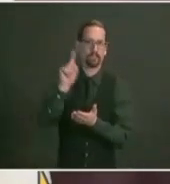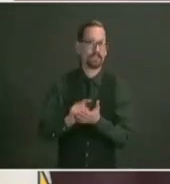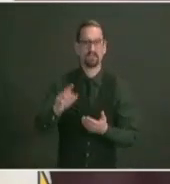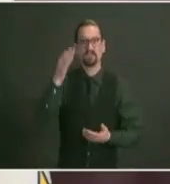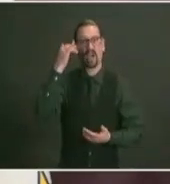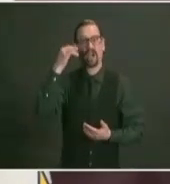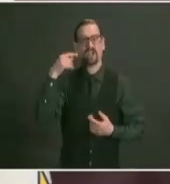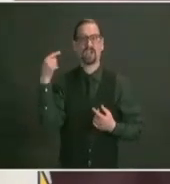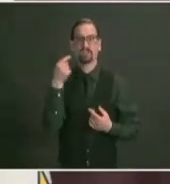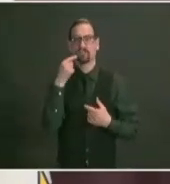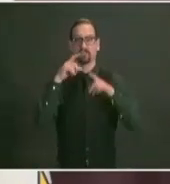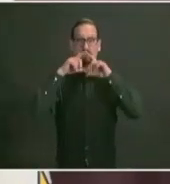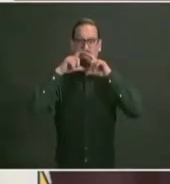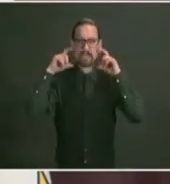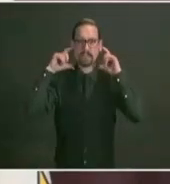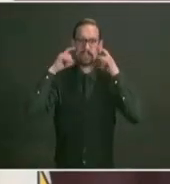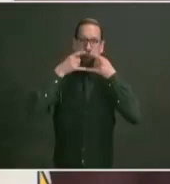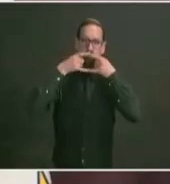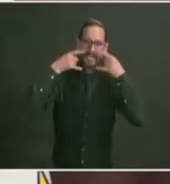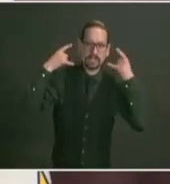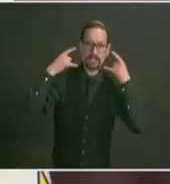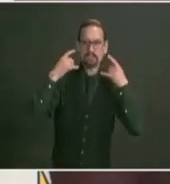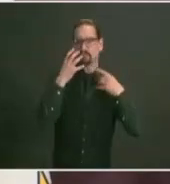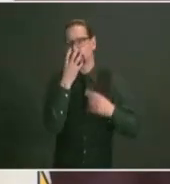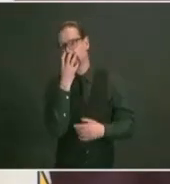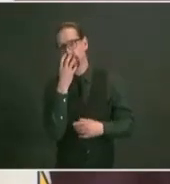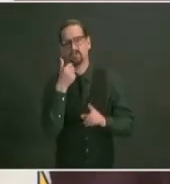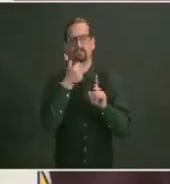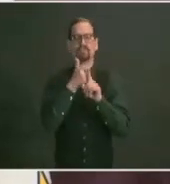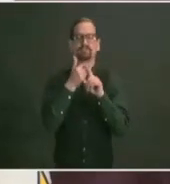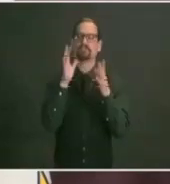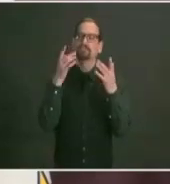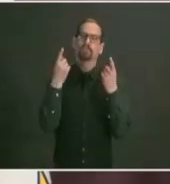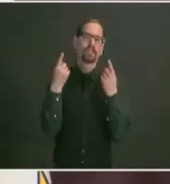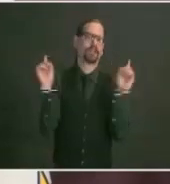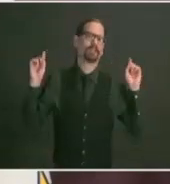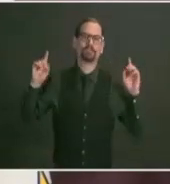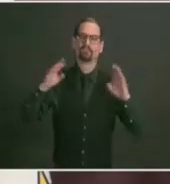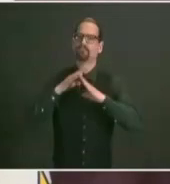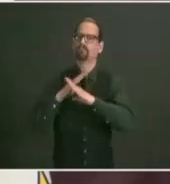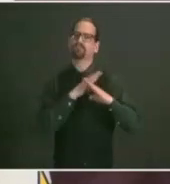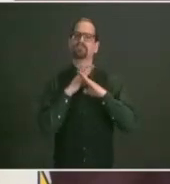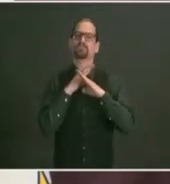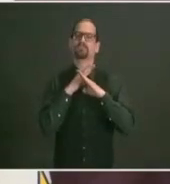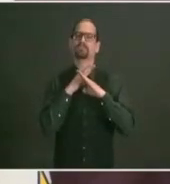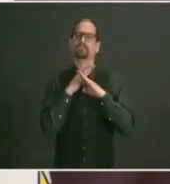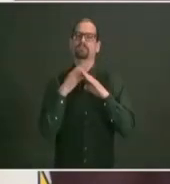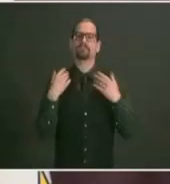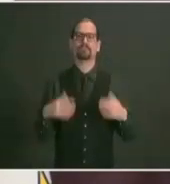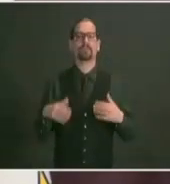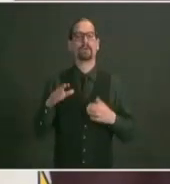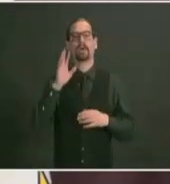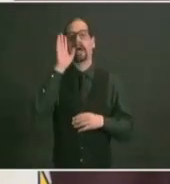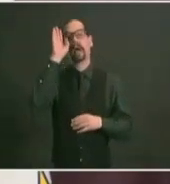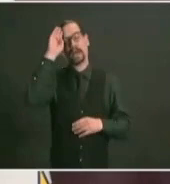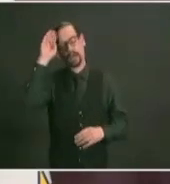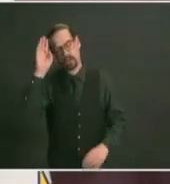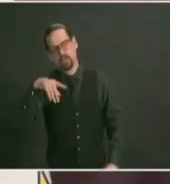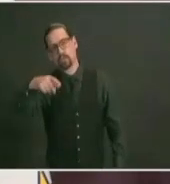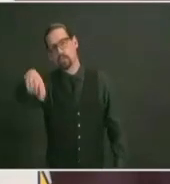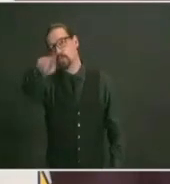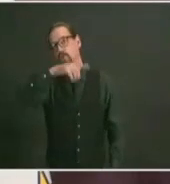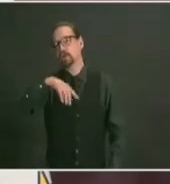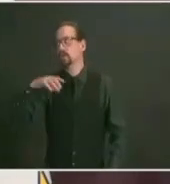now that's fully understood and appreciated but the more we can encourage each other remind